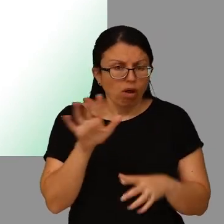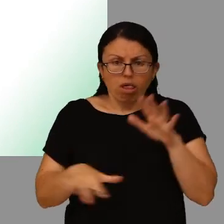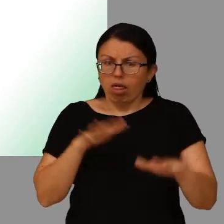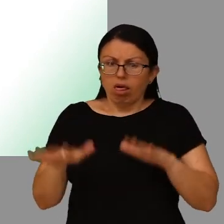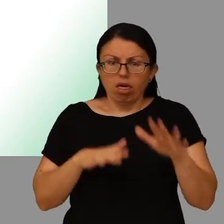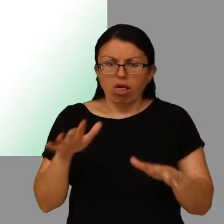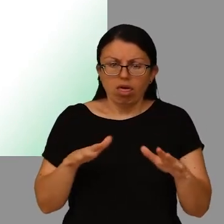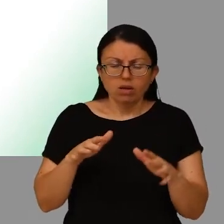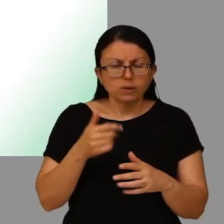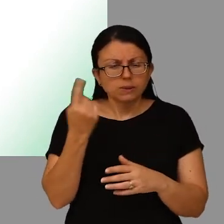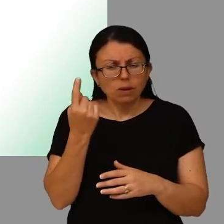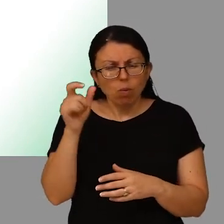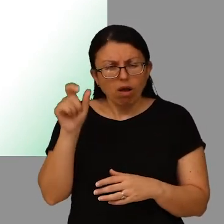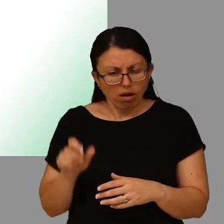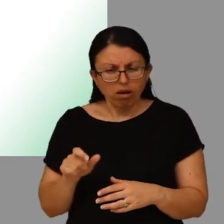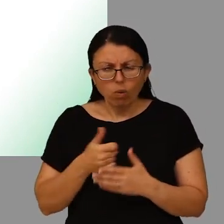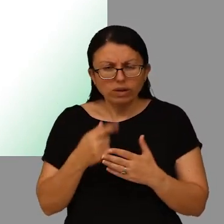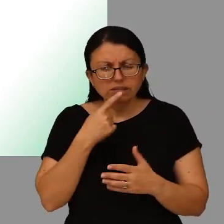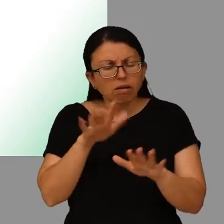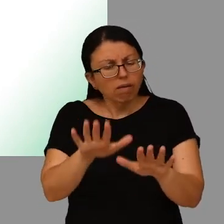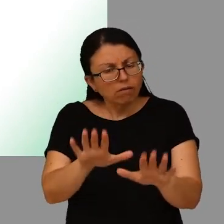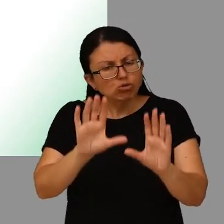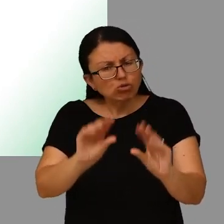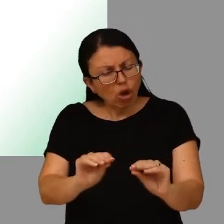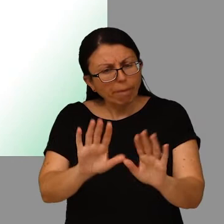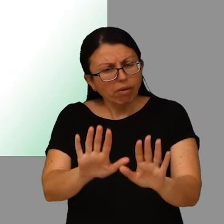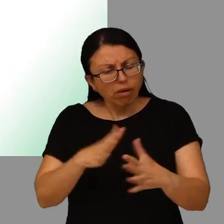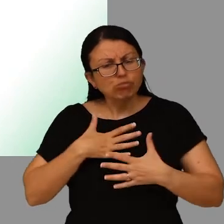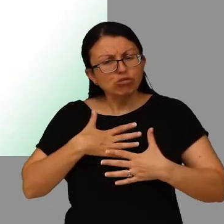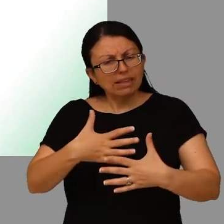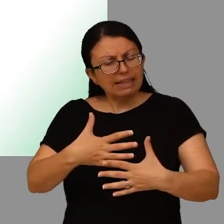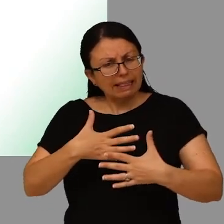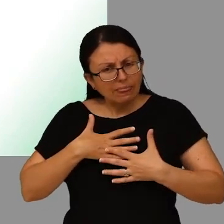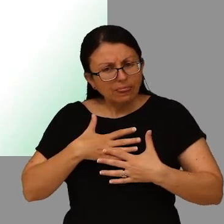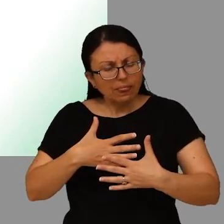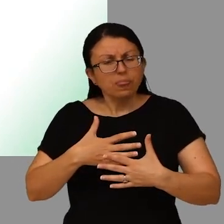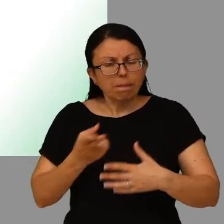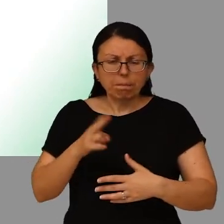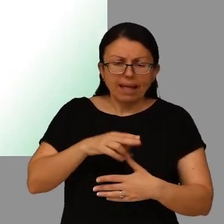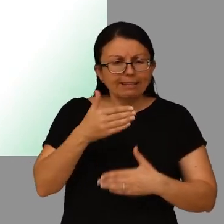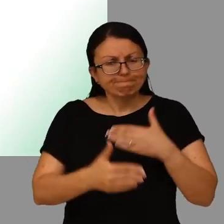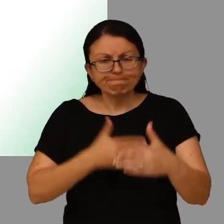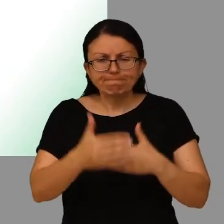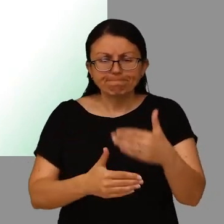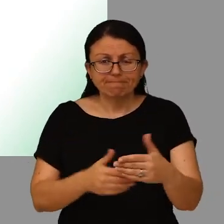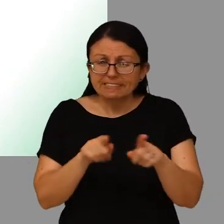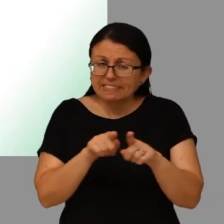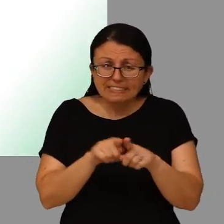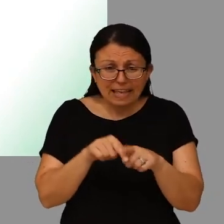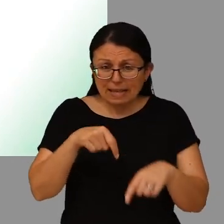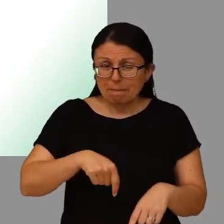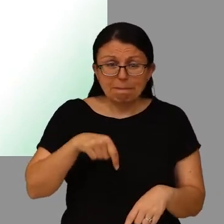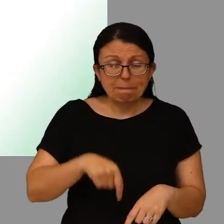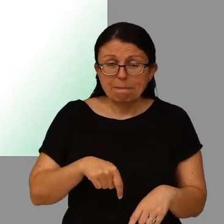are all in a flurry and someone says to you stop take a deep breath and start again. The same applies in these